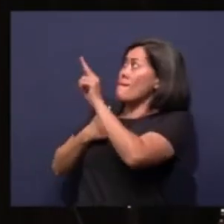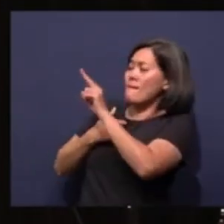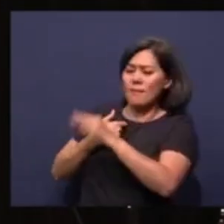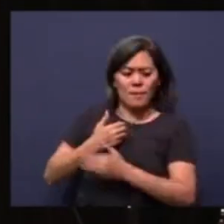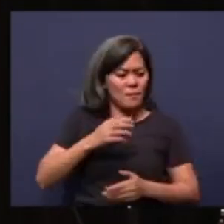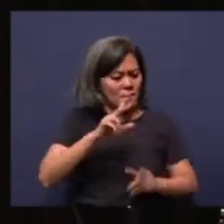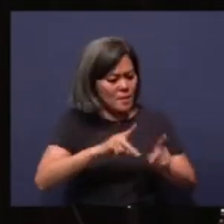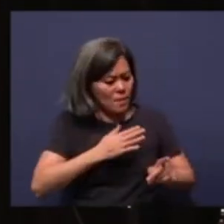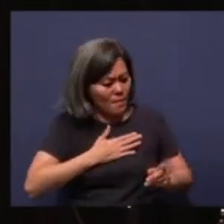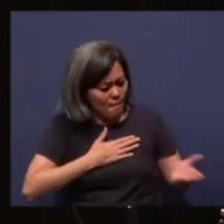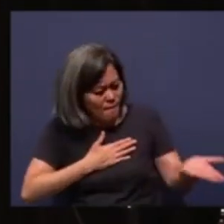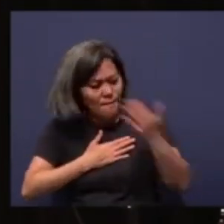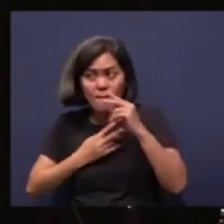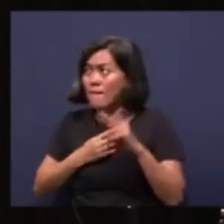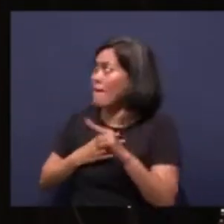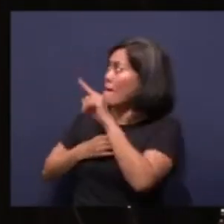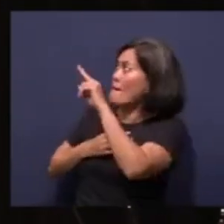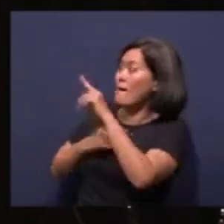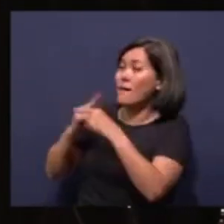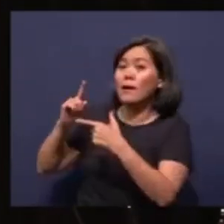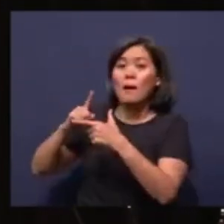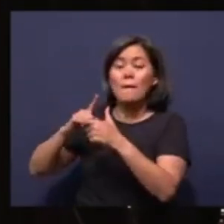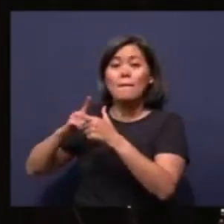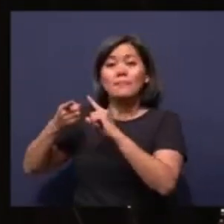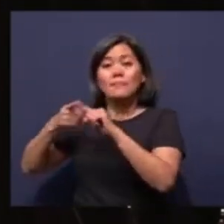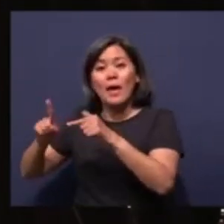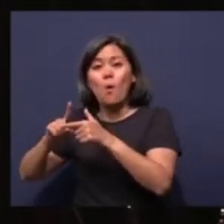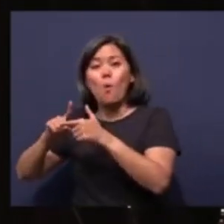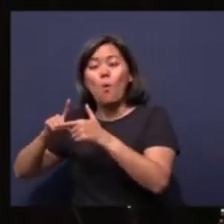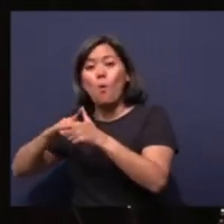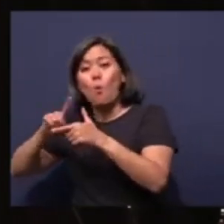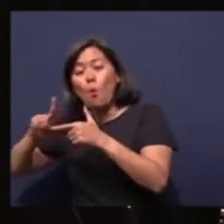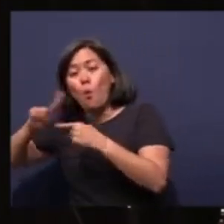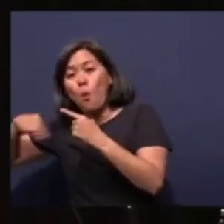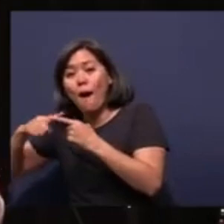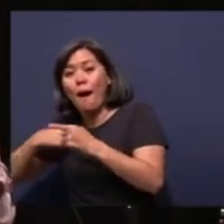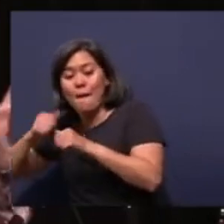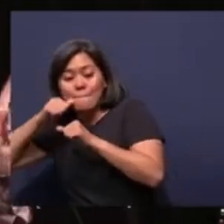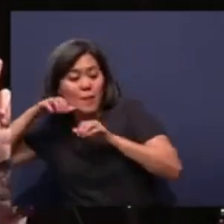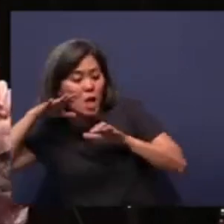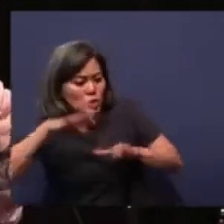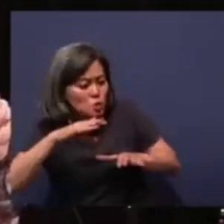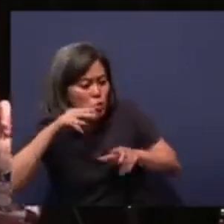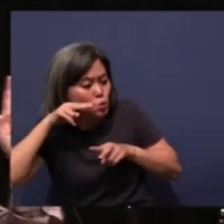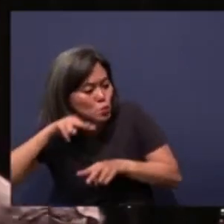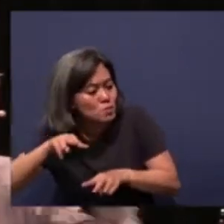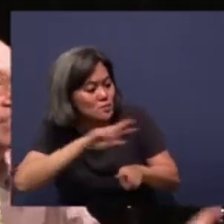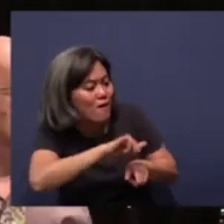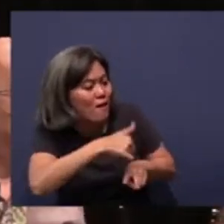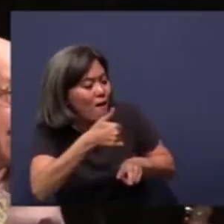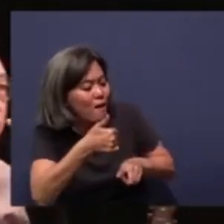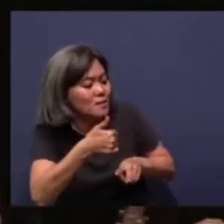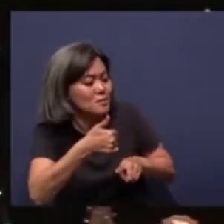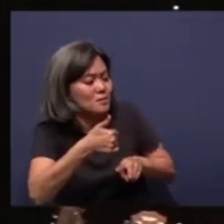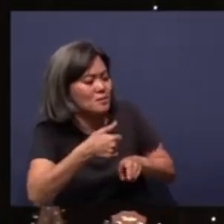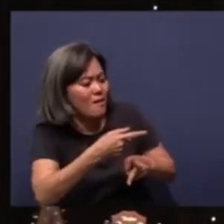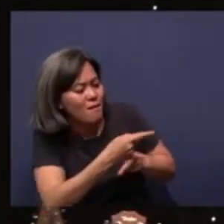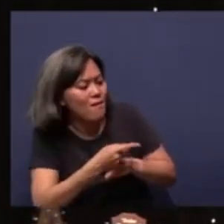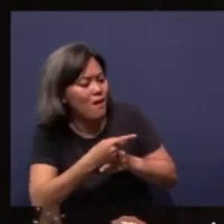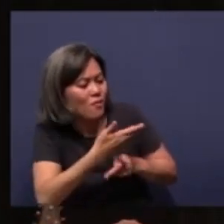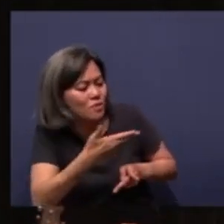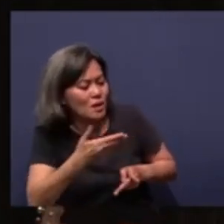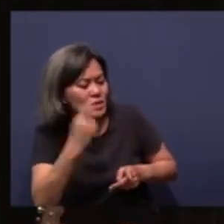But then after that, I want you, as I bless you, to look to others. Take care of things that are of eternal value.